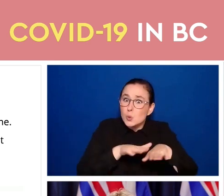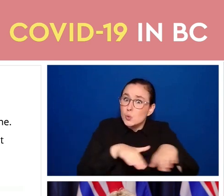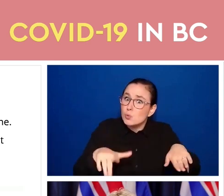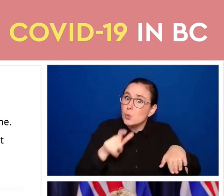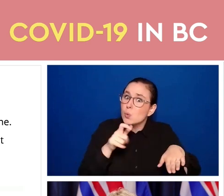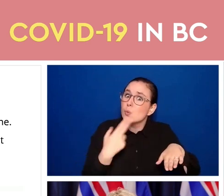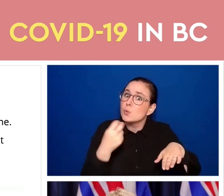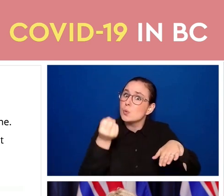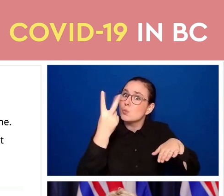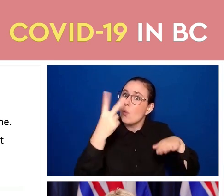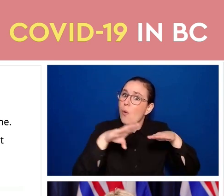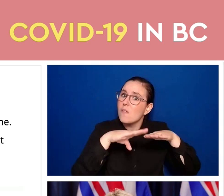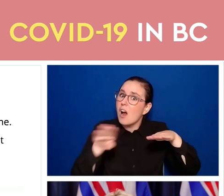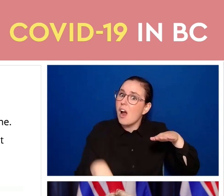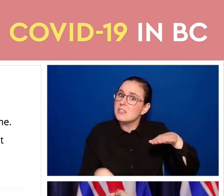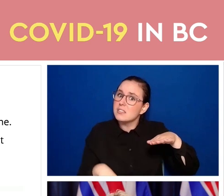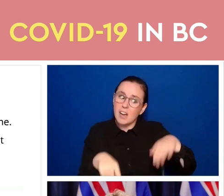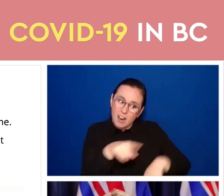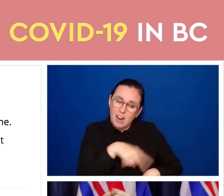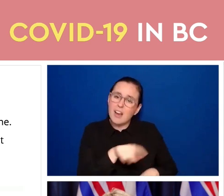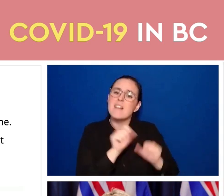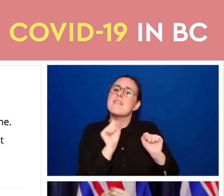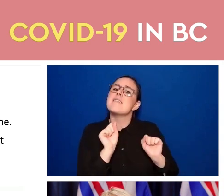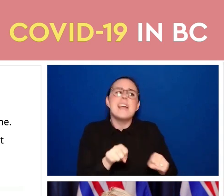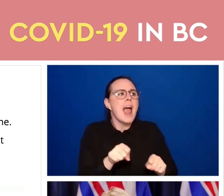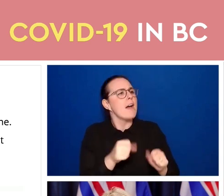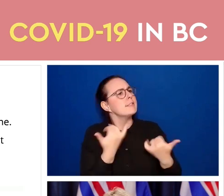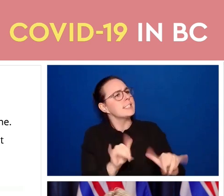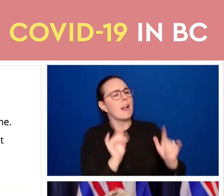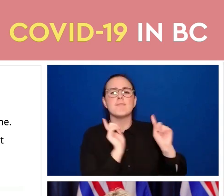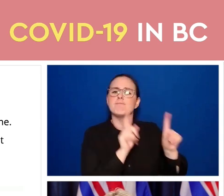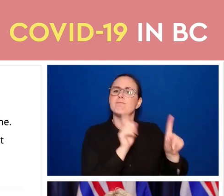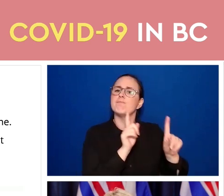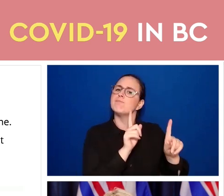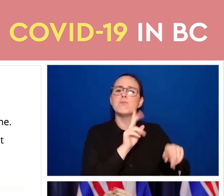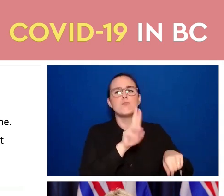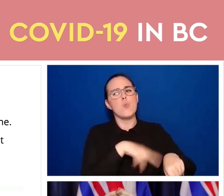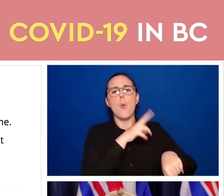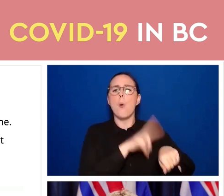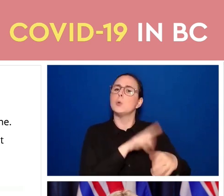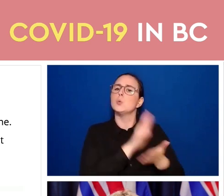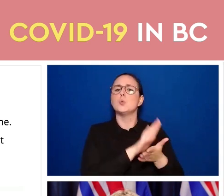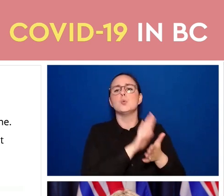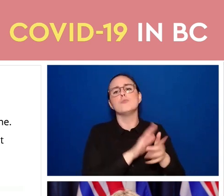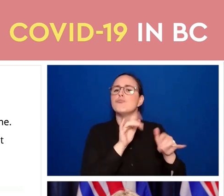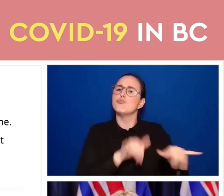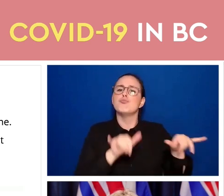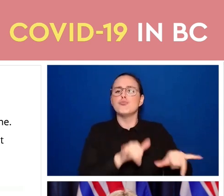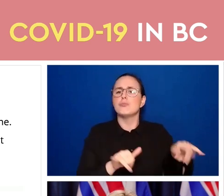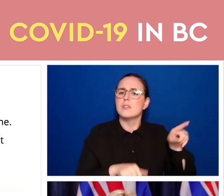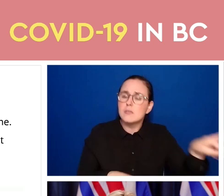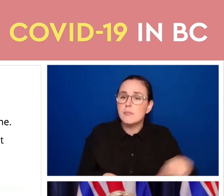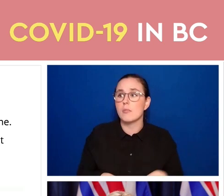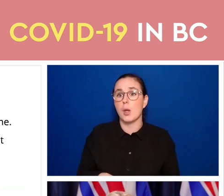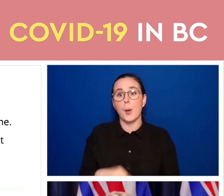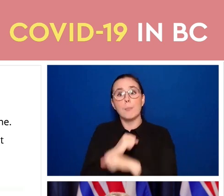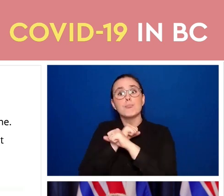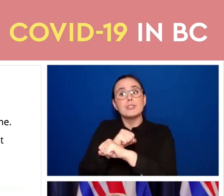school year. It protects the people whose immune systems aren't functioning as well, so that they can continue.